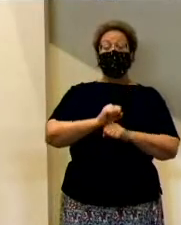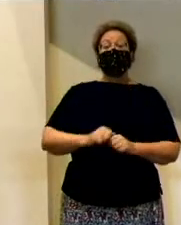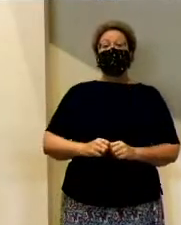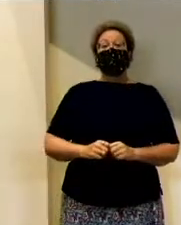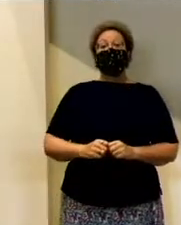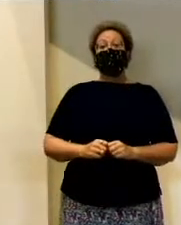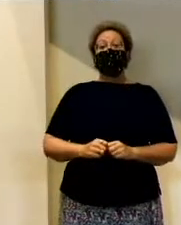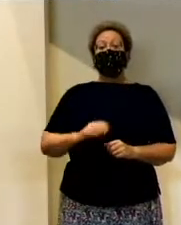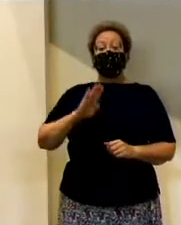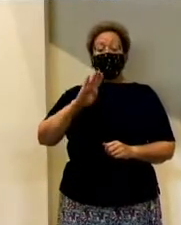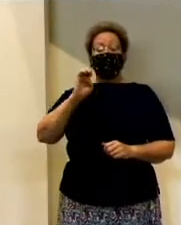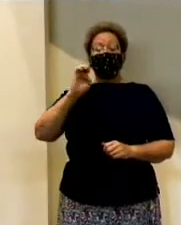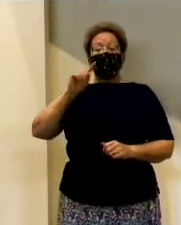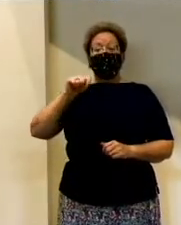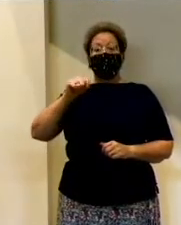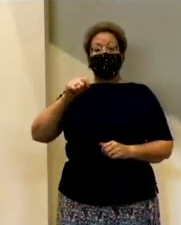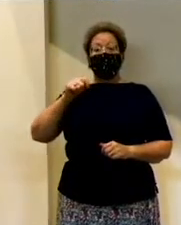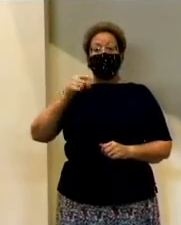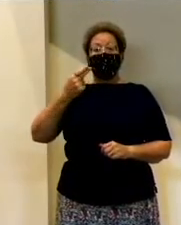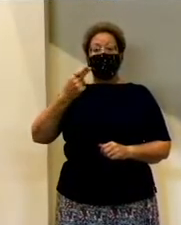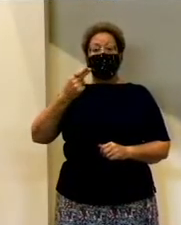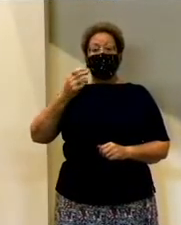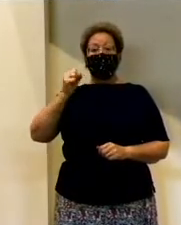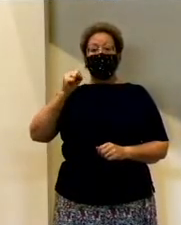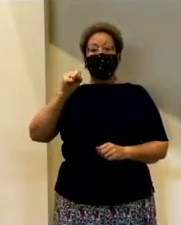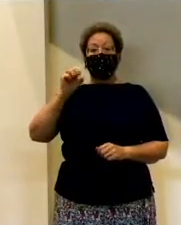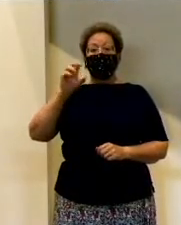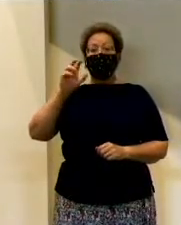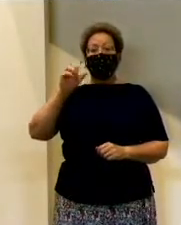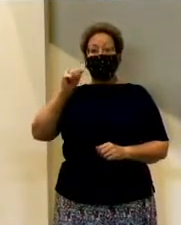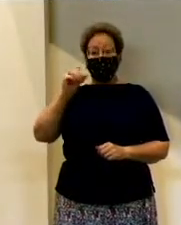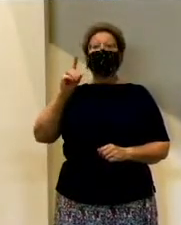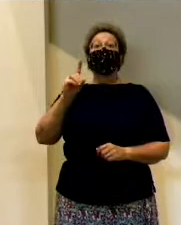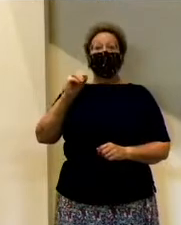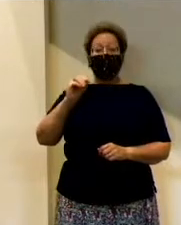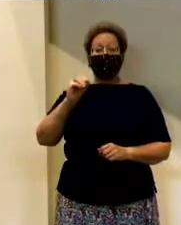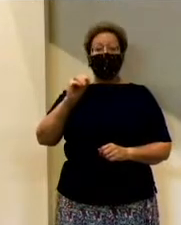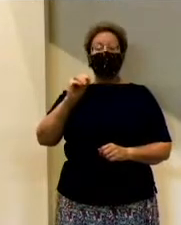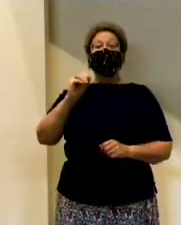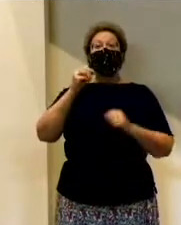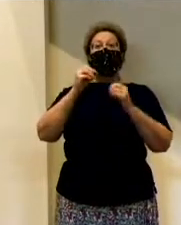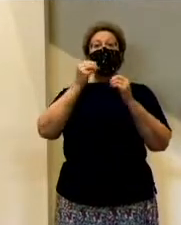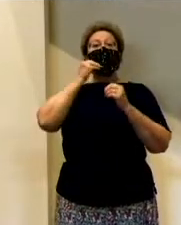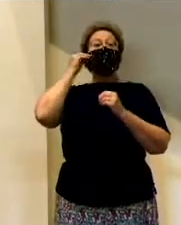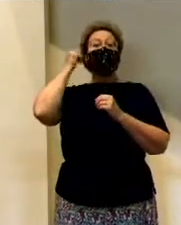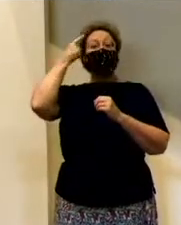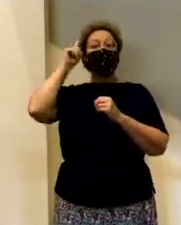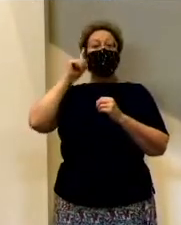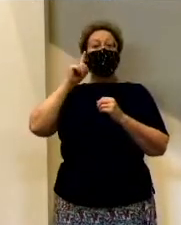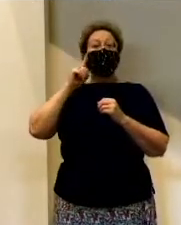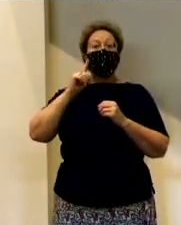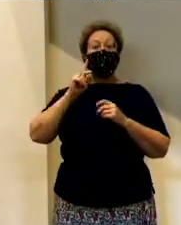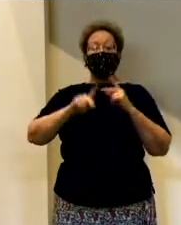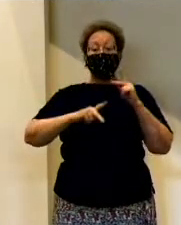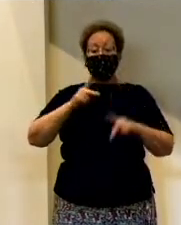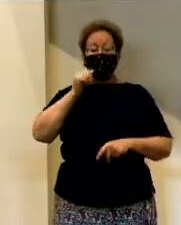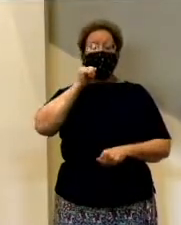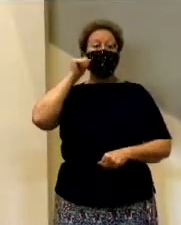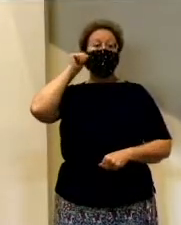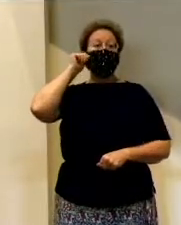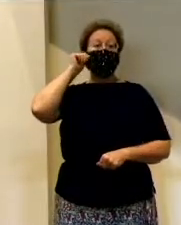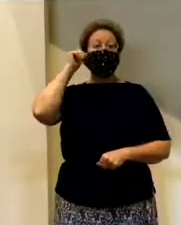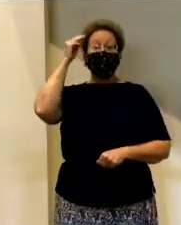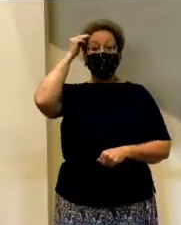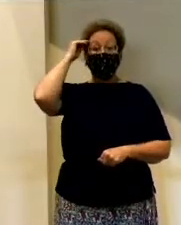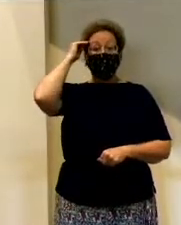Bethesda Lutheran Group Homes. So it's a residential home for mentally handicapped adults. And part of